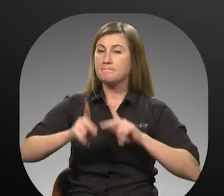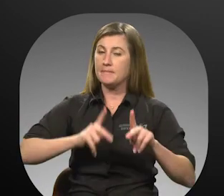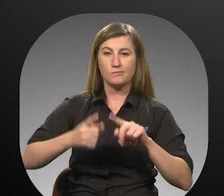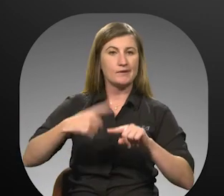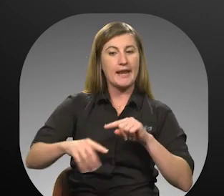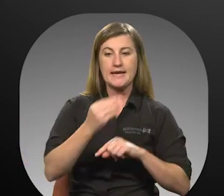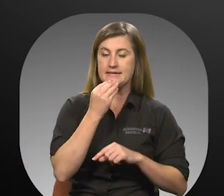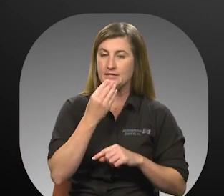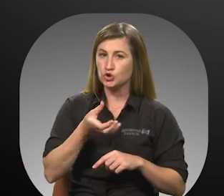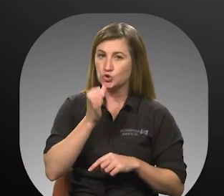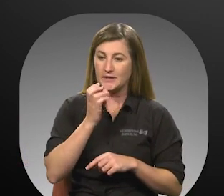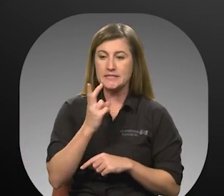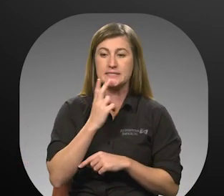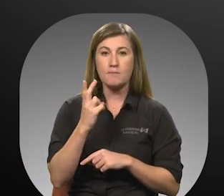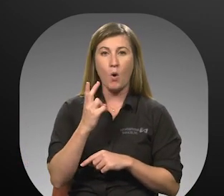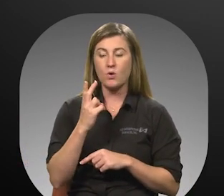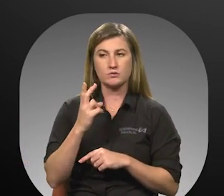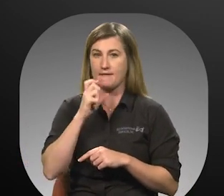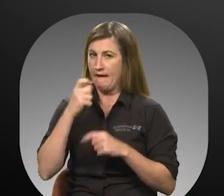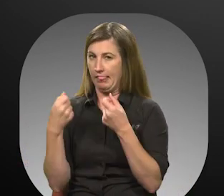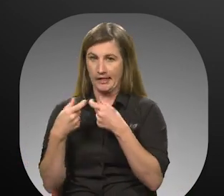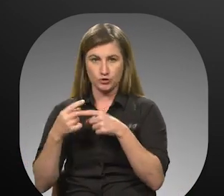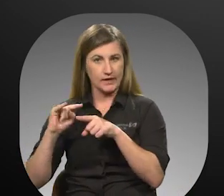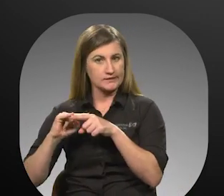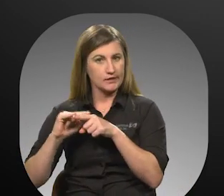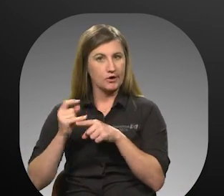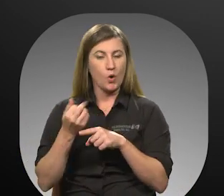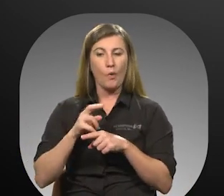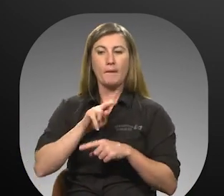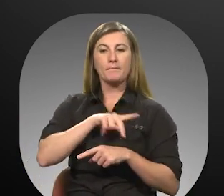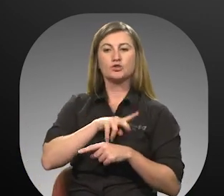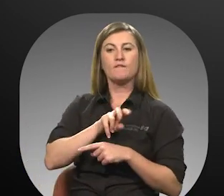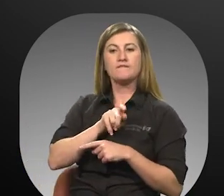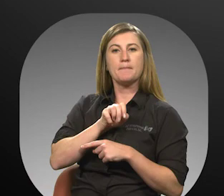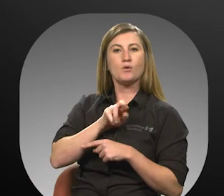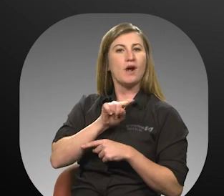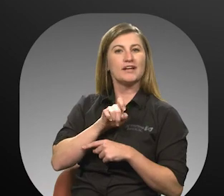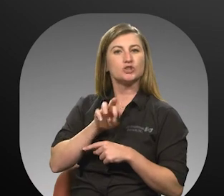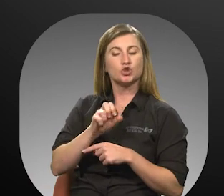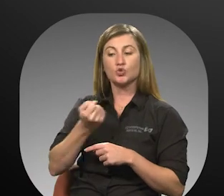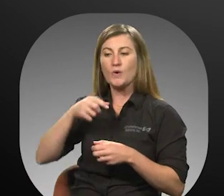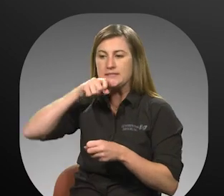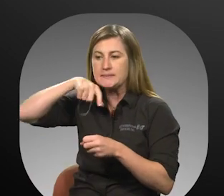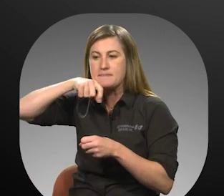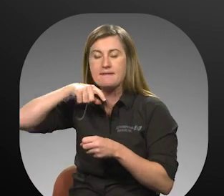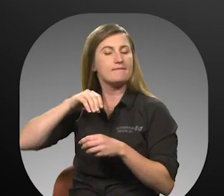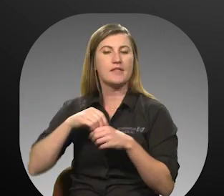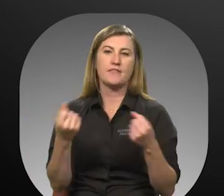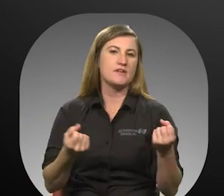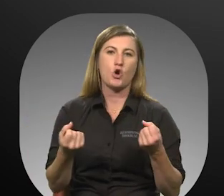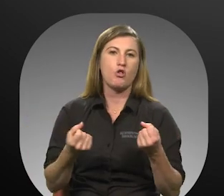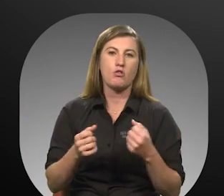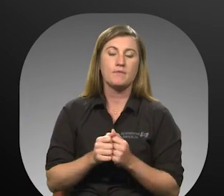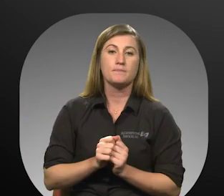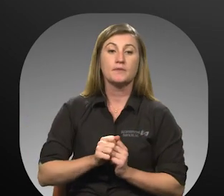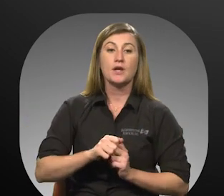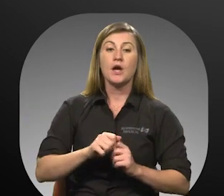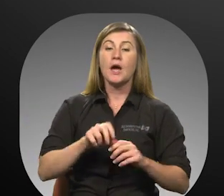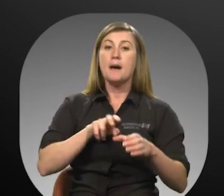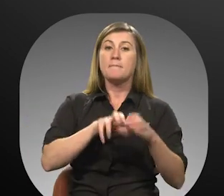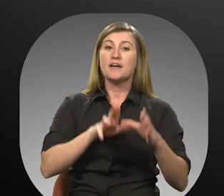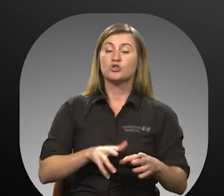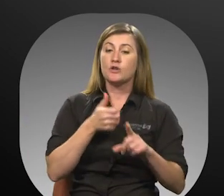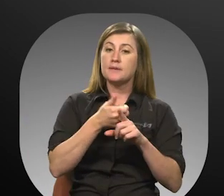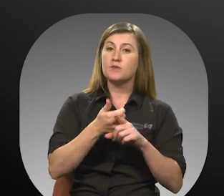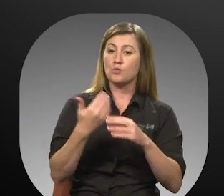eat, drink, smoke, including electronic cigarettes and personal vaporizers or spit on the vehicle. 10. Passengers are responsible